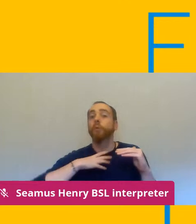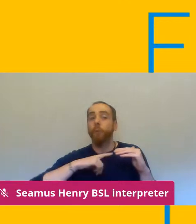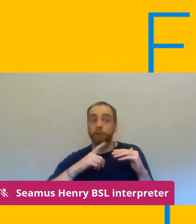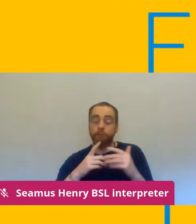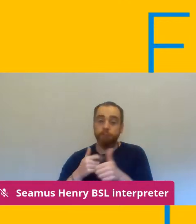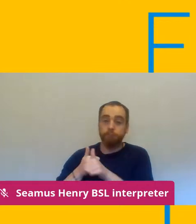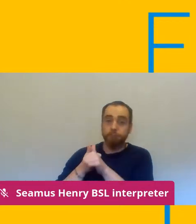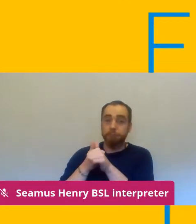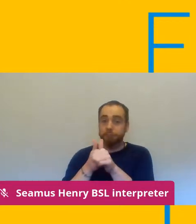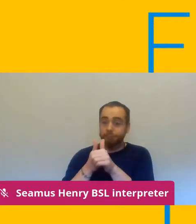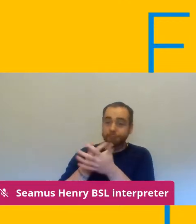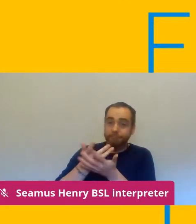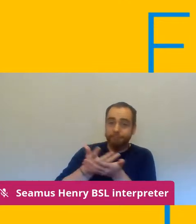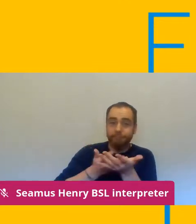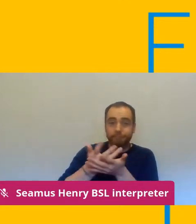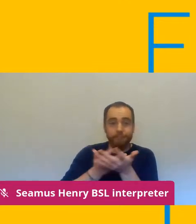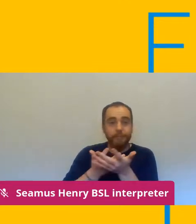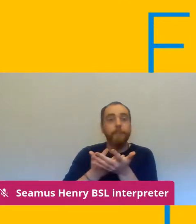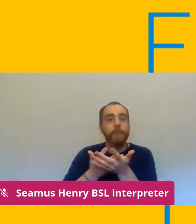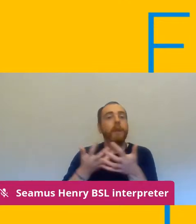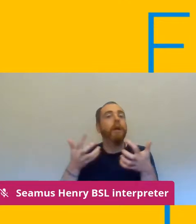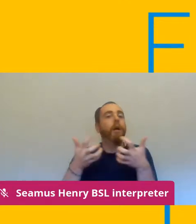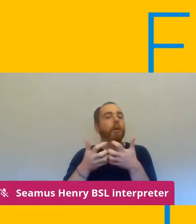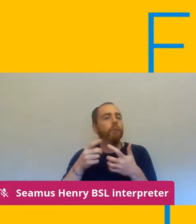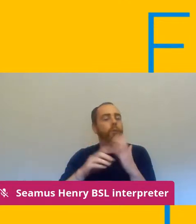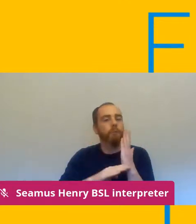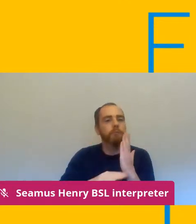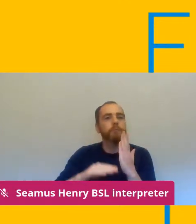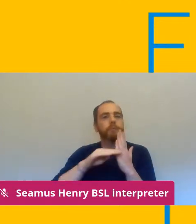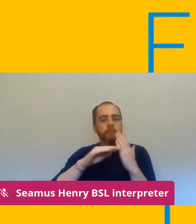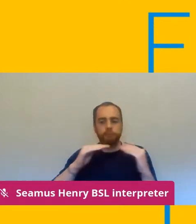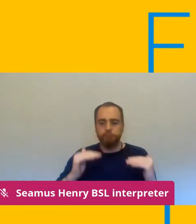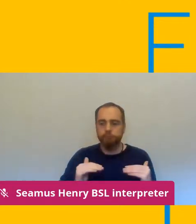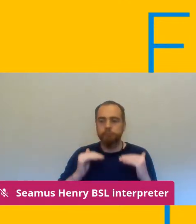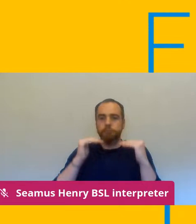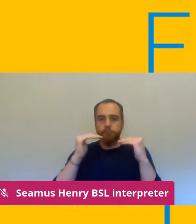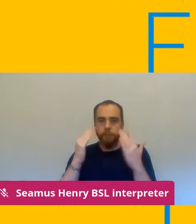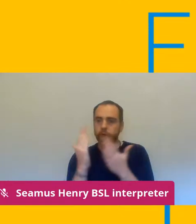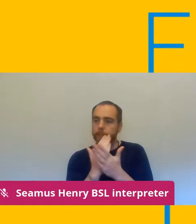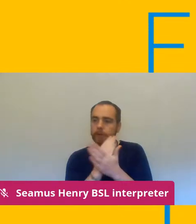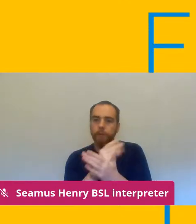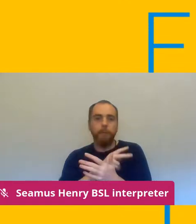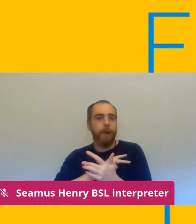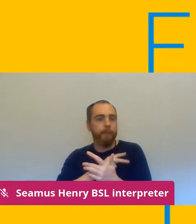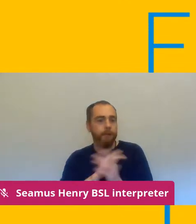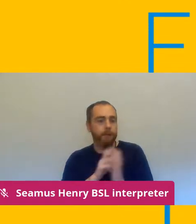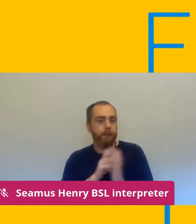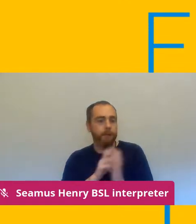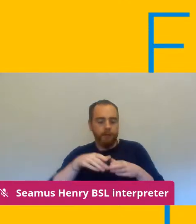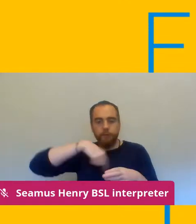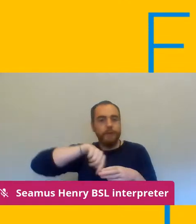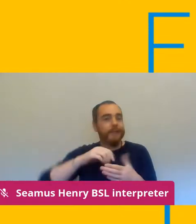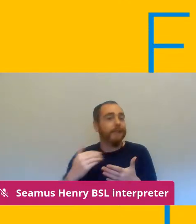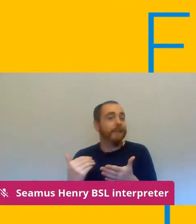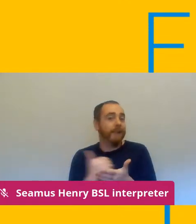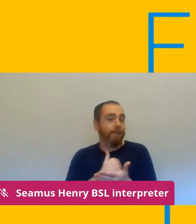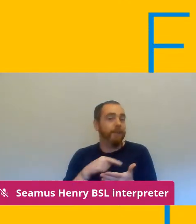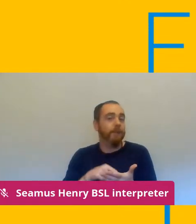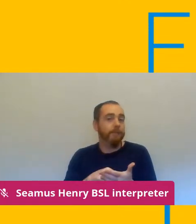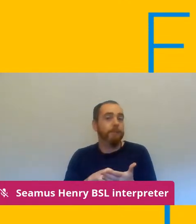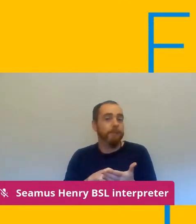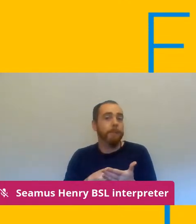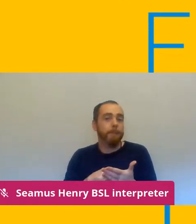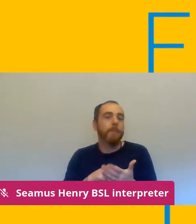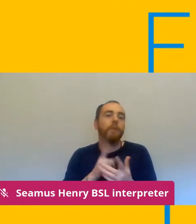through is how you proceed to the next steps to ensure that you and members in your branch are safe um so fundamentally